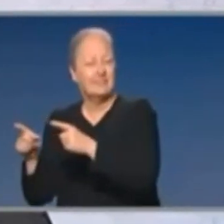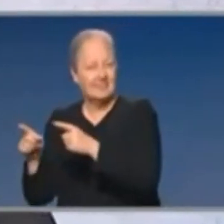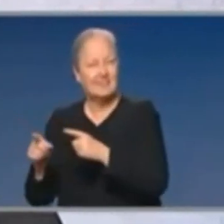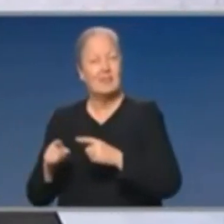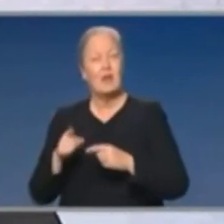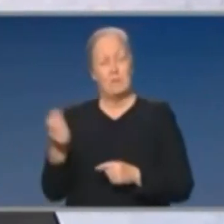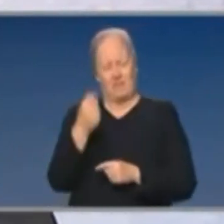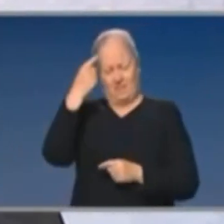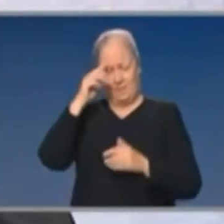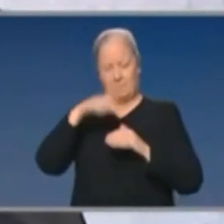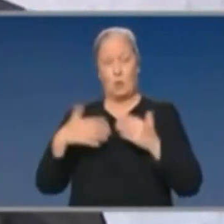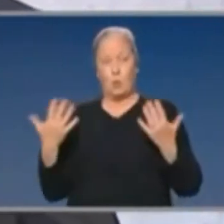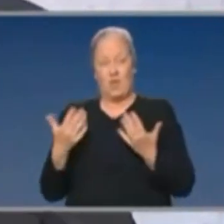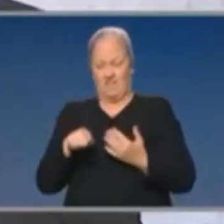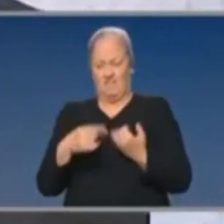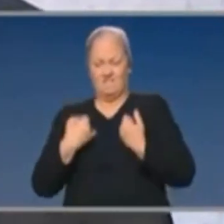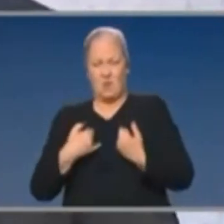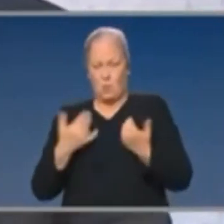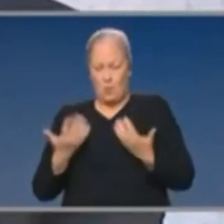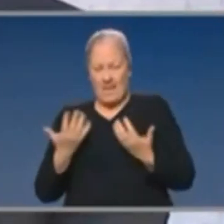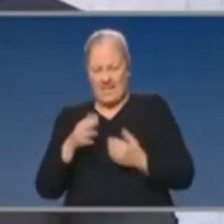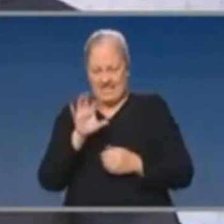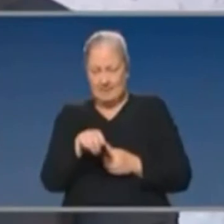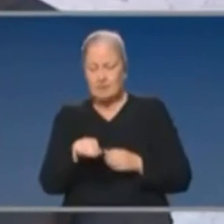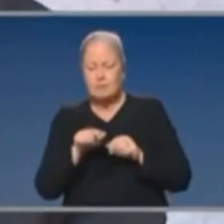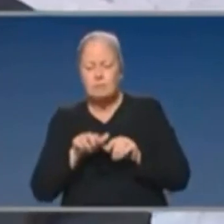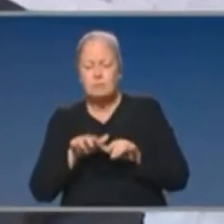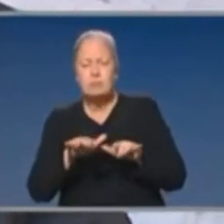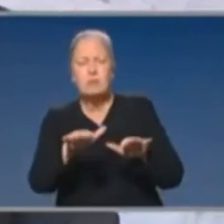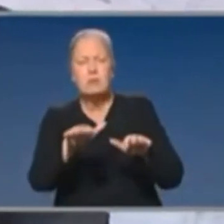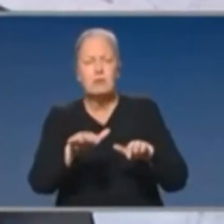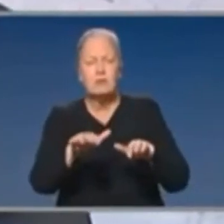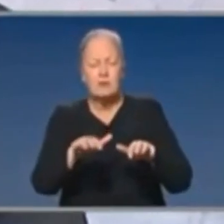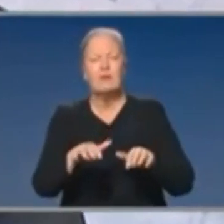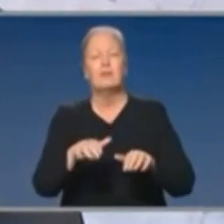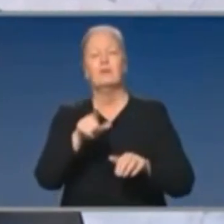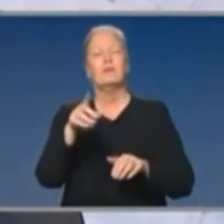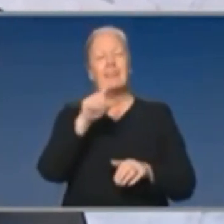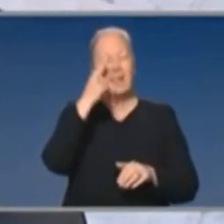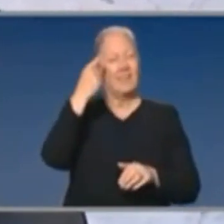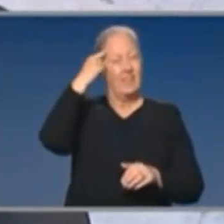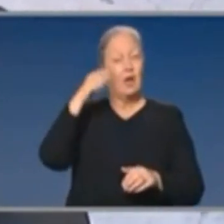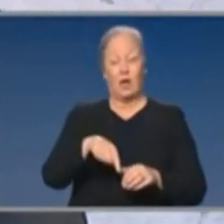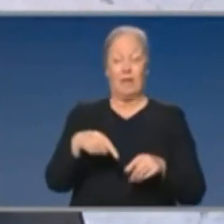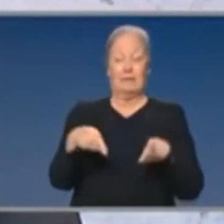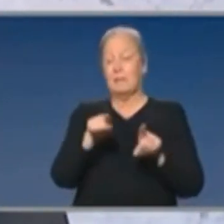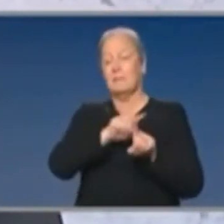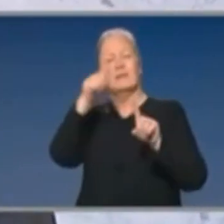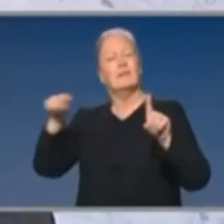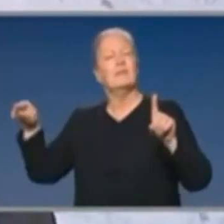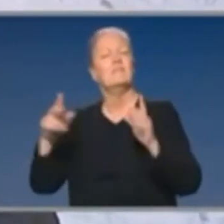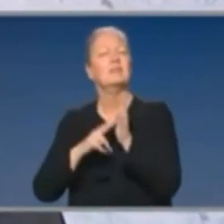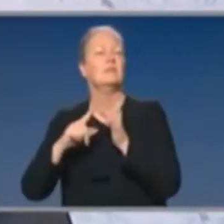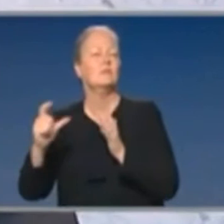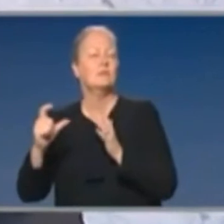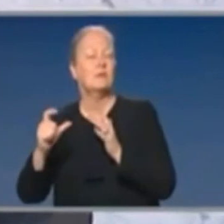the virus where it is and doesn't spread it through an assumption across all the parts of Victoria. If you want to get the